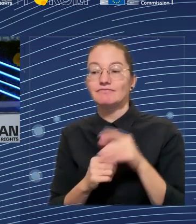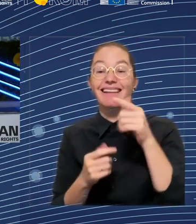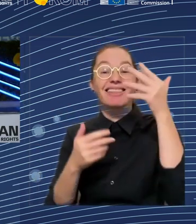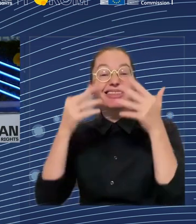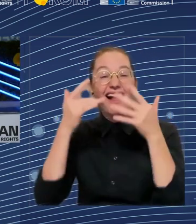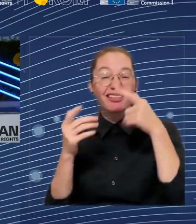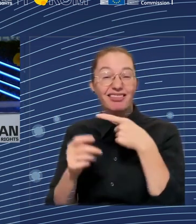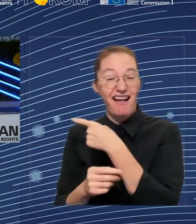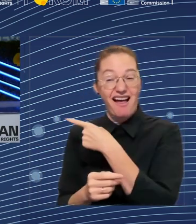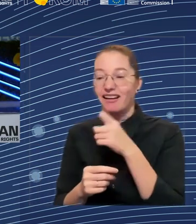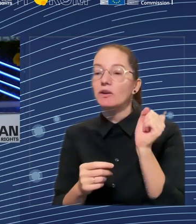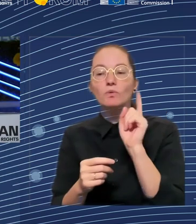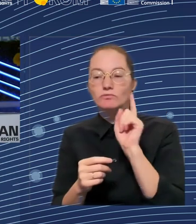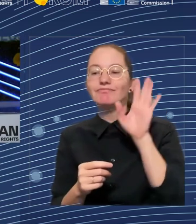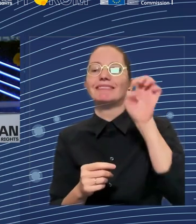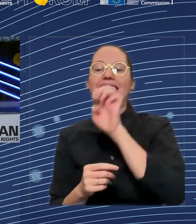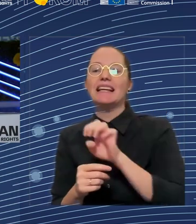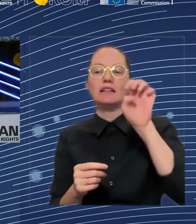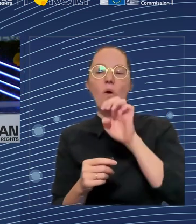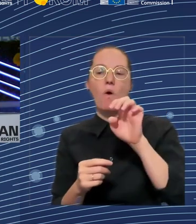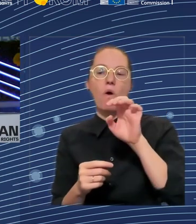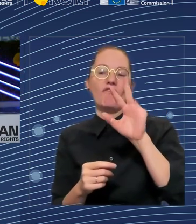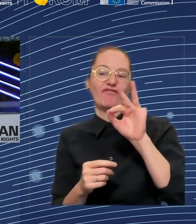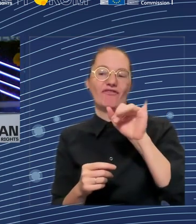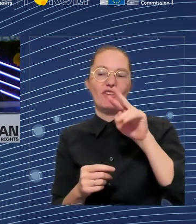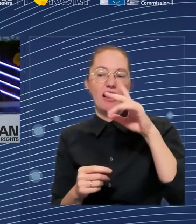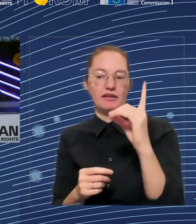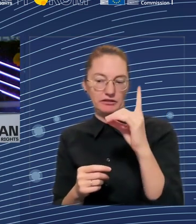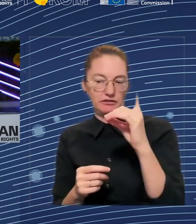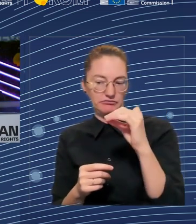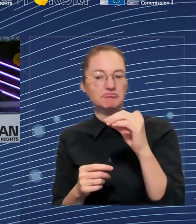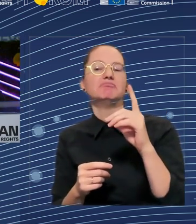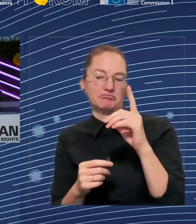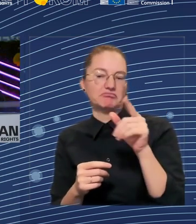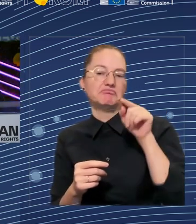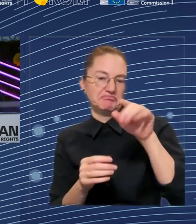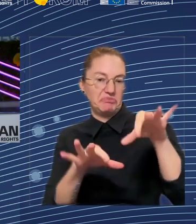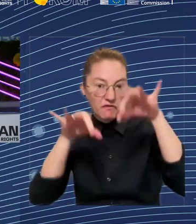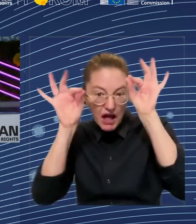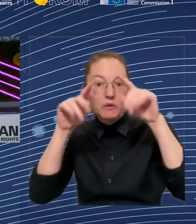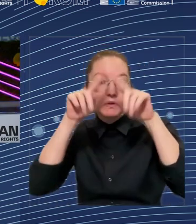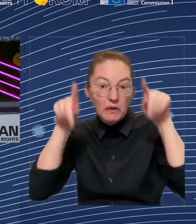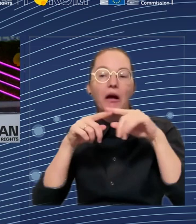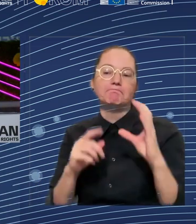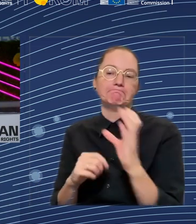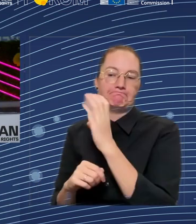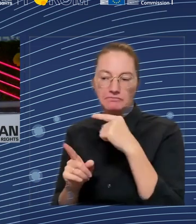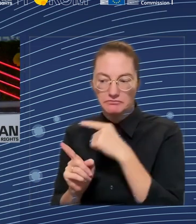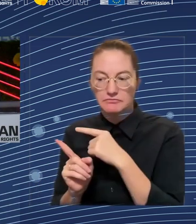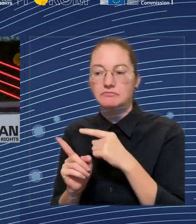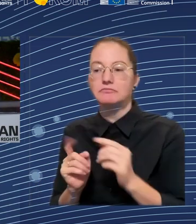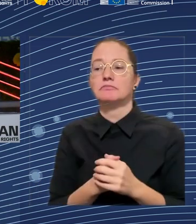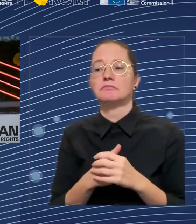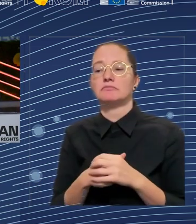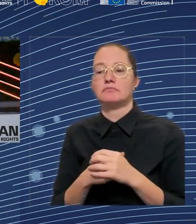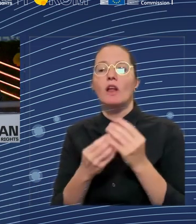these are areas where job quality and strain in the job is quite important. On the right side, you